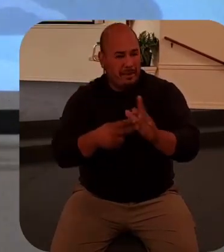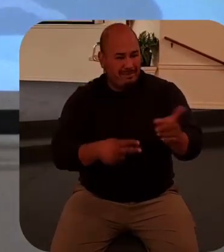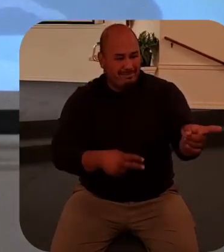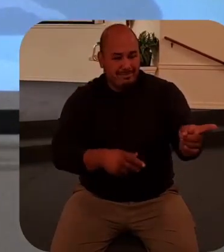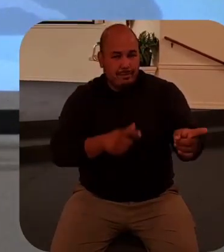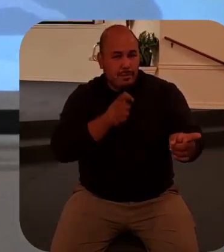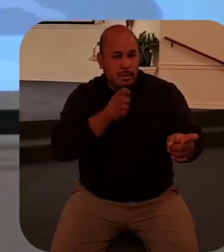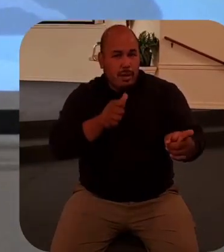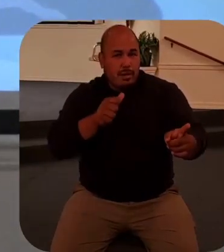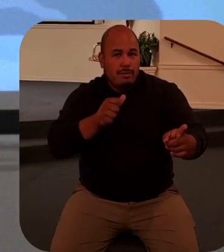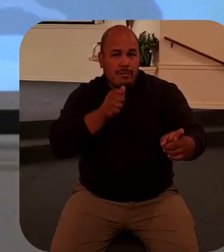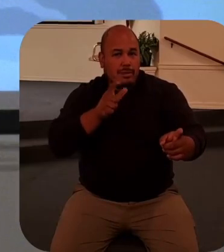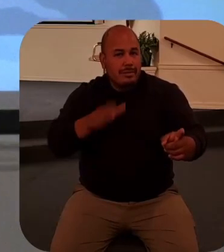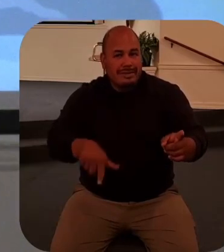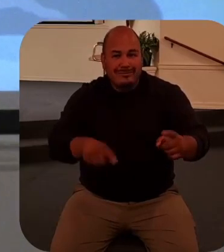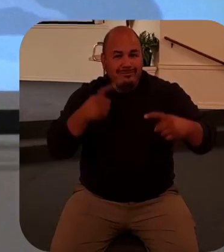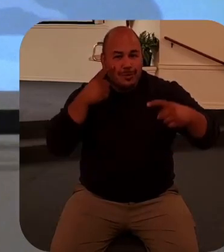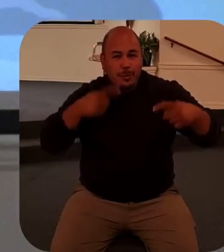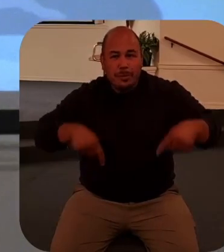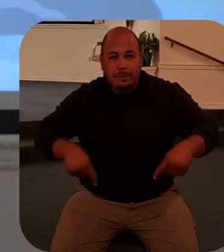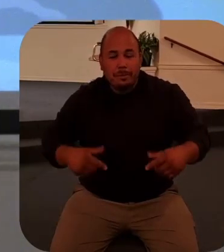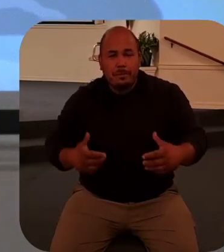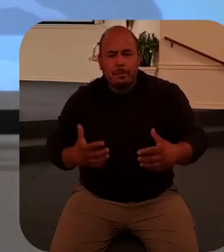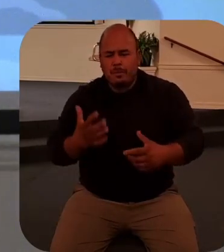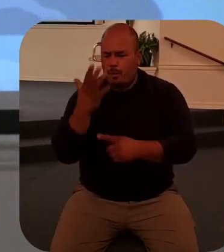Why did he weep?